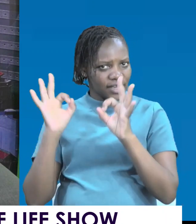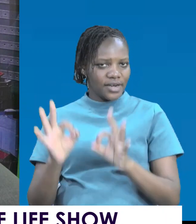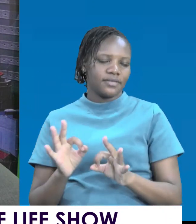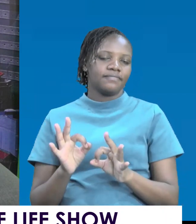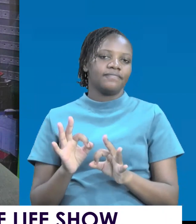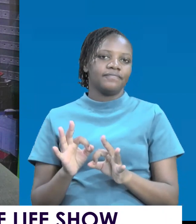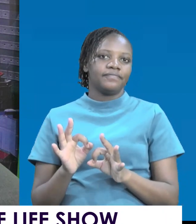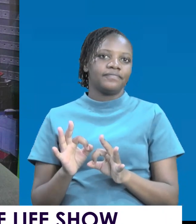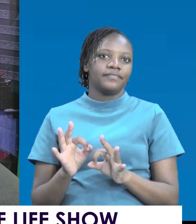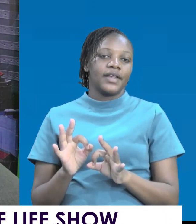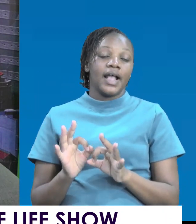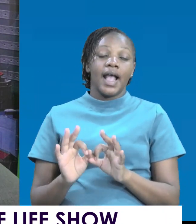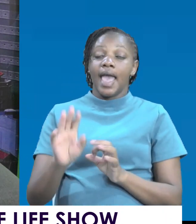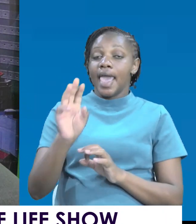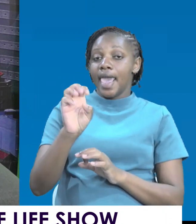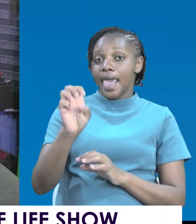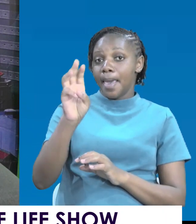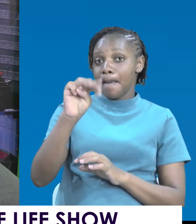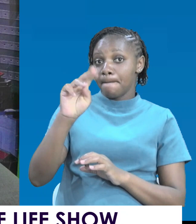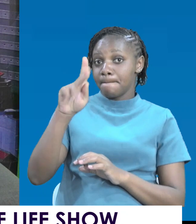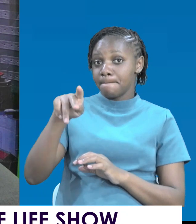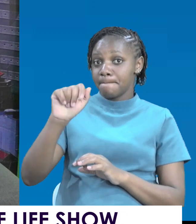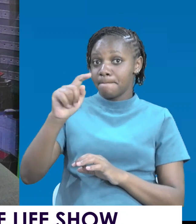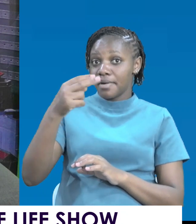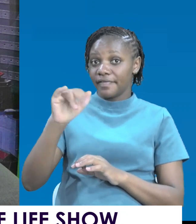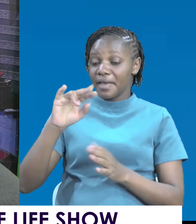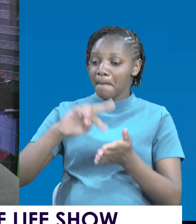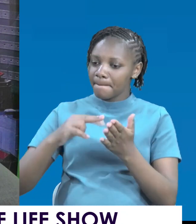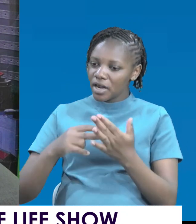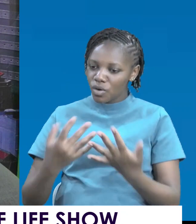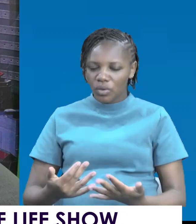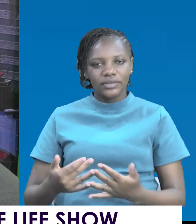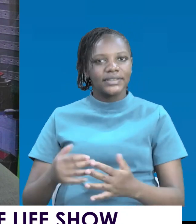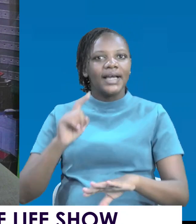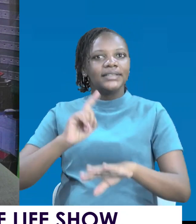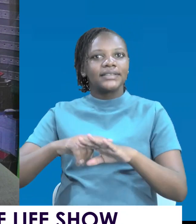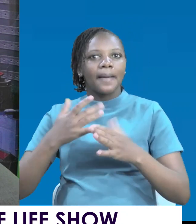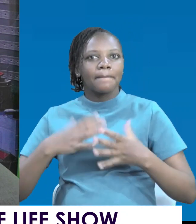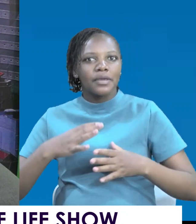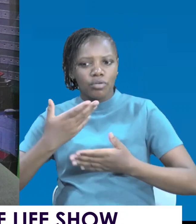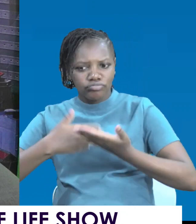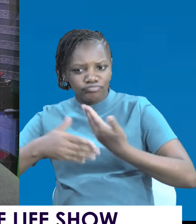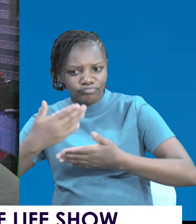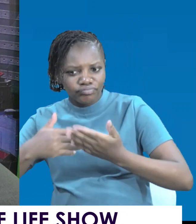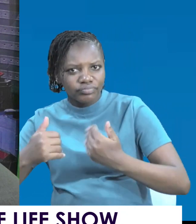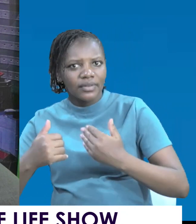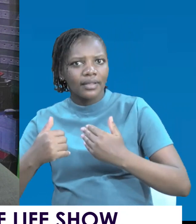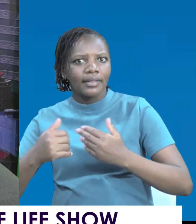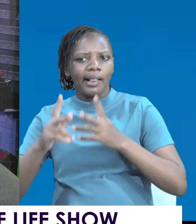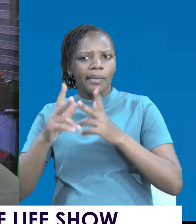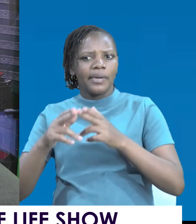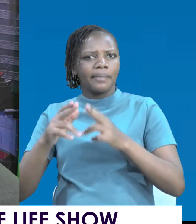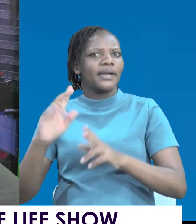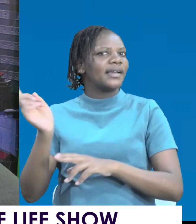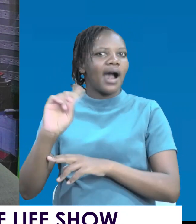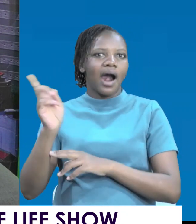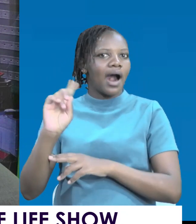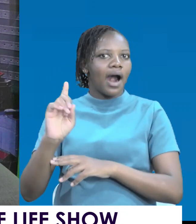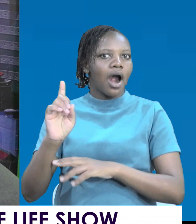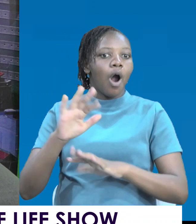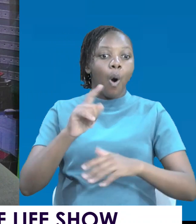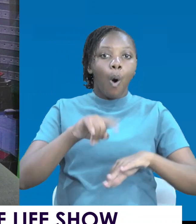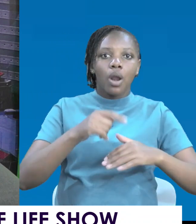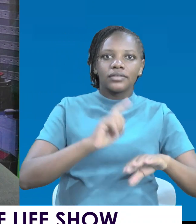Empathy demands that you do not interrupt people when they are talking to you. You are not picking phone calls.